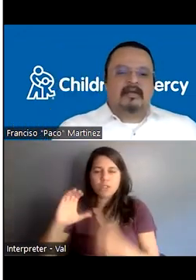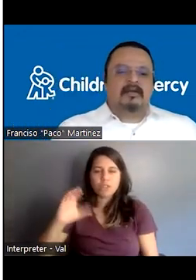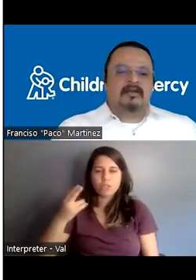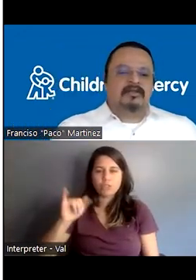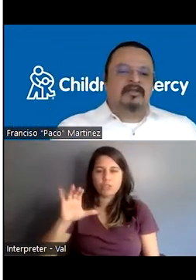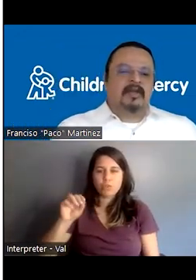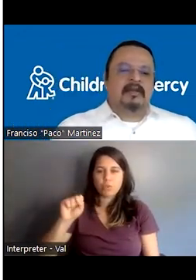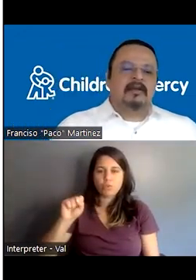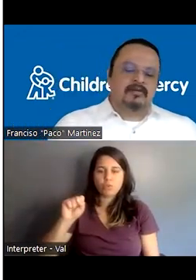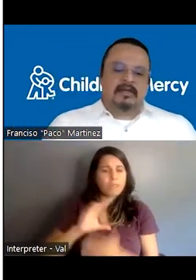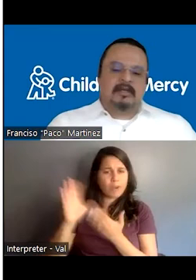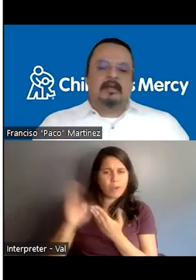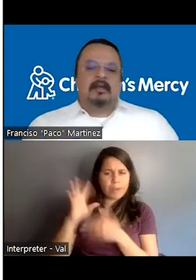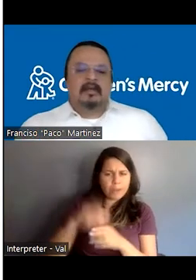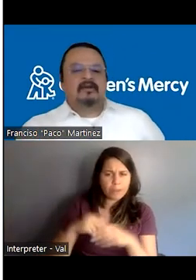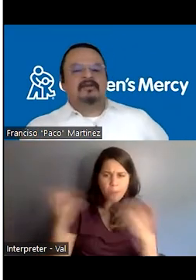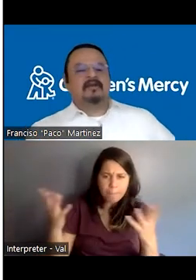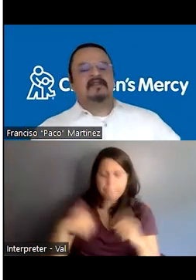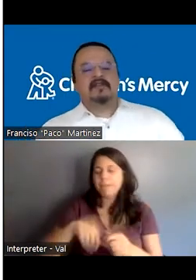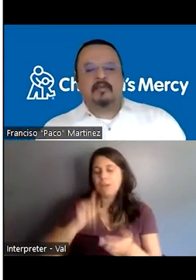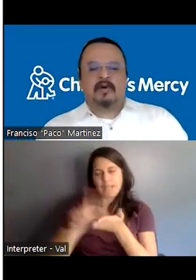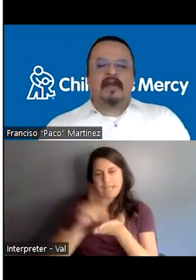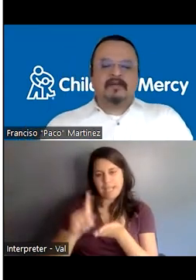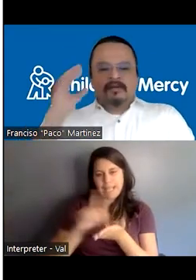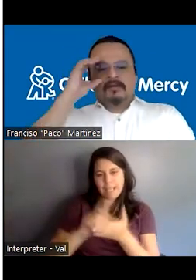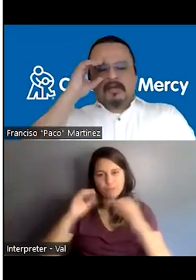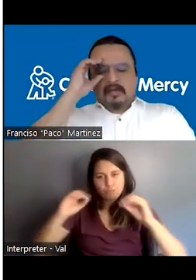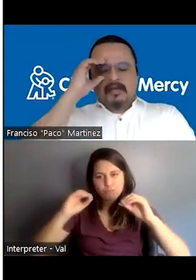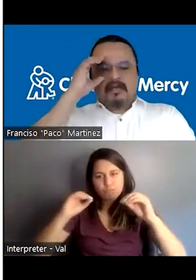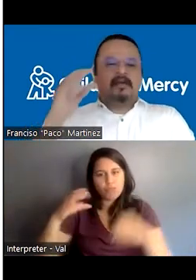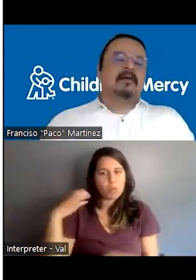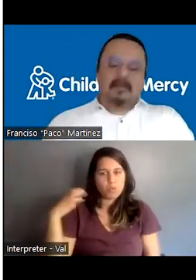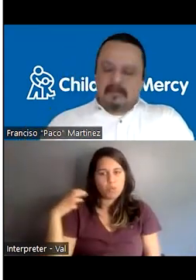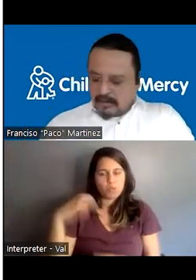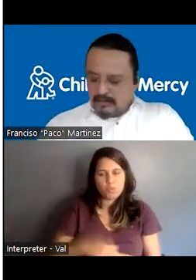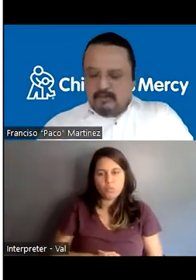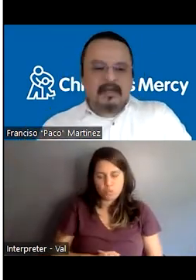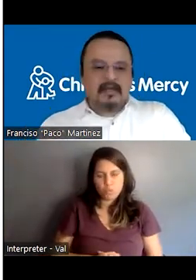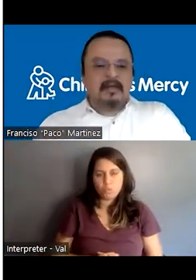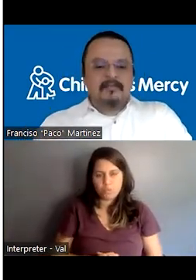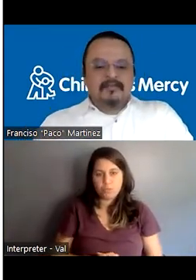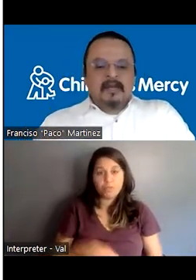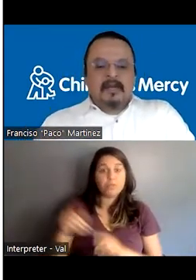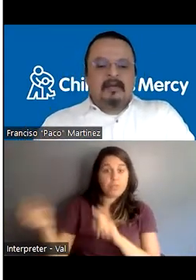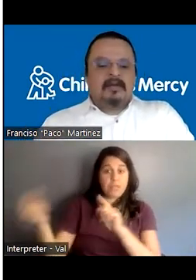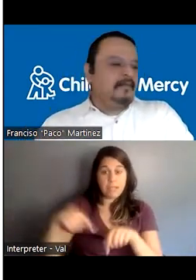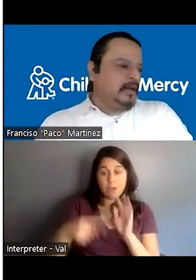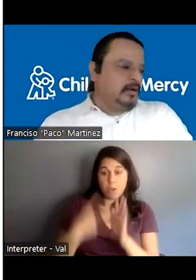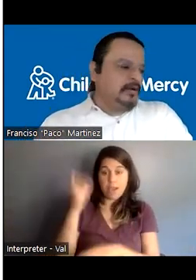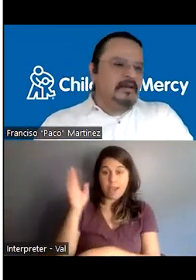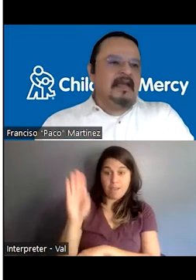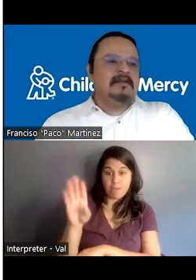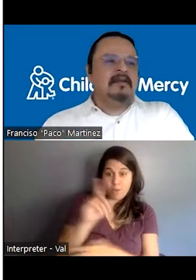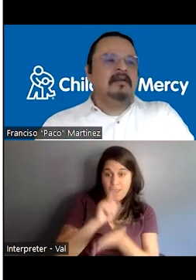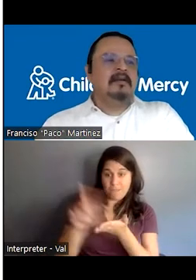curriculum includes weekly coaching. So the residents come one afternoon, every week, and we have